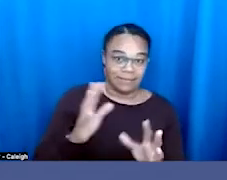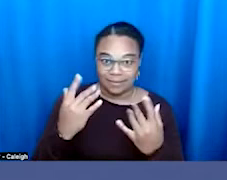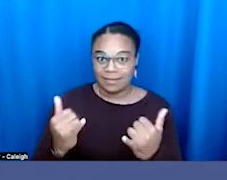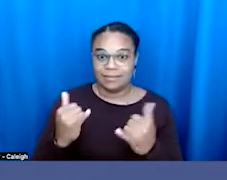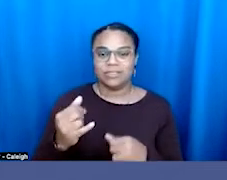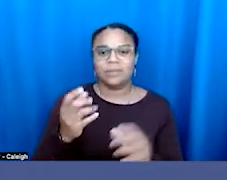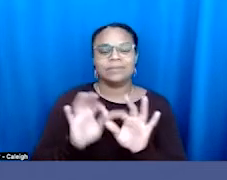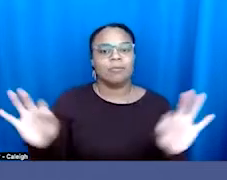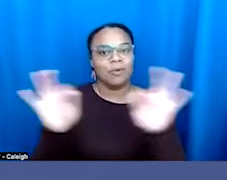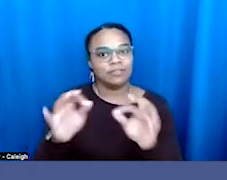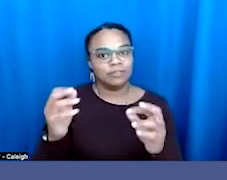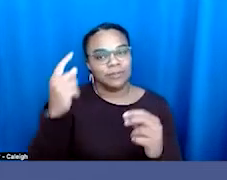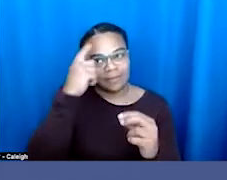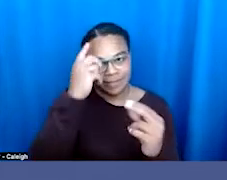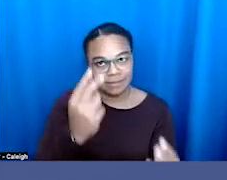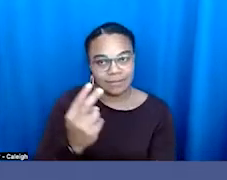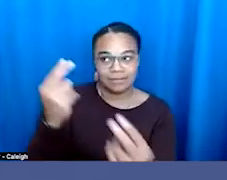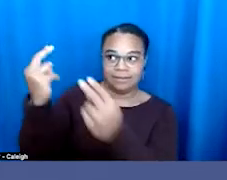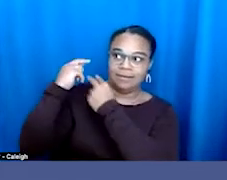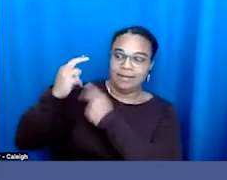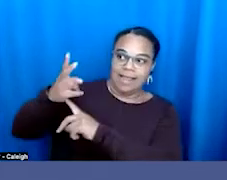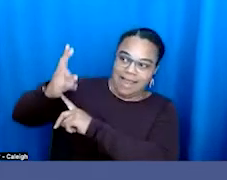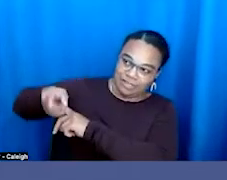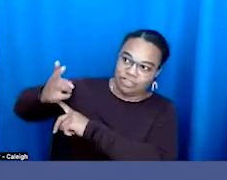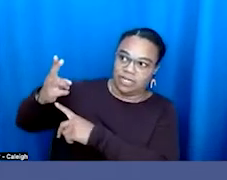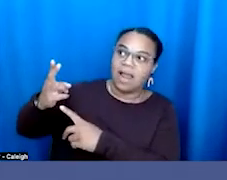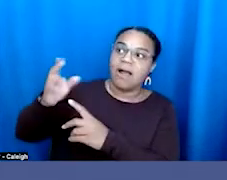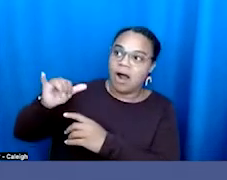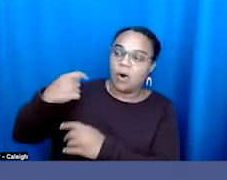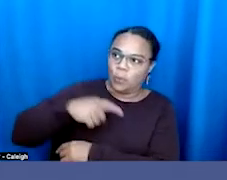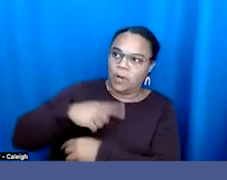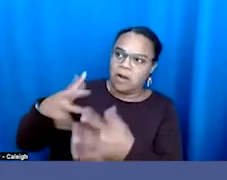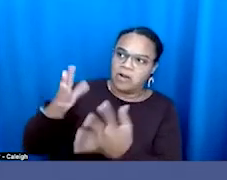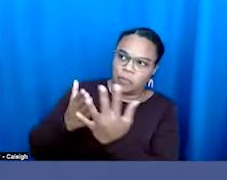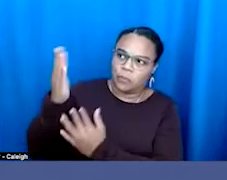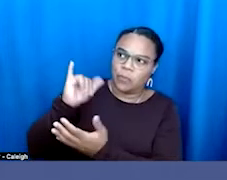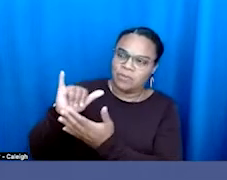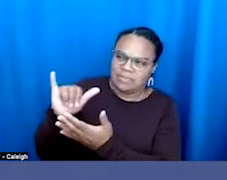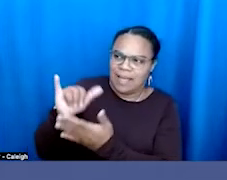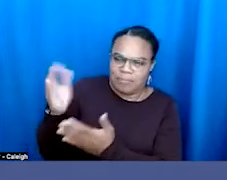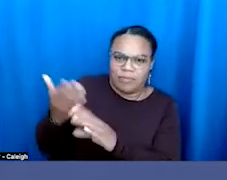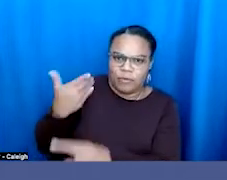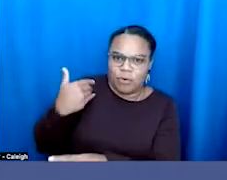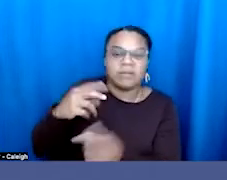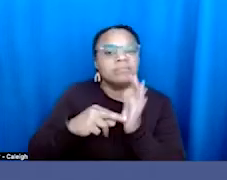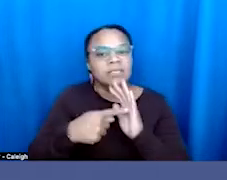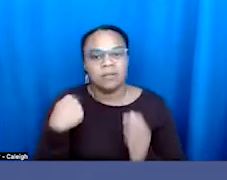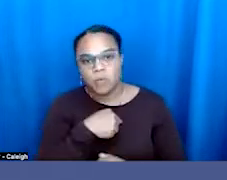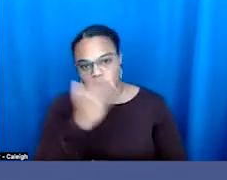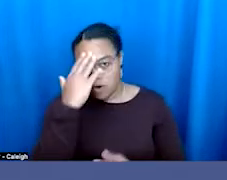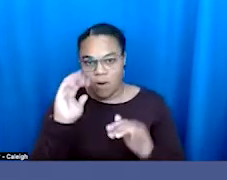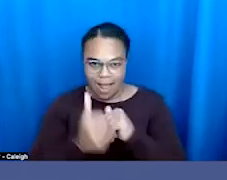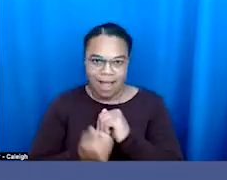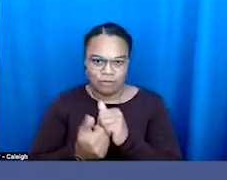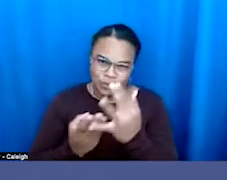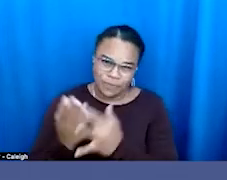context, because we have been here before, we actually know how to get out of here. And I think, as we learn from history, here's